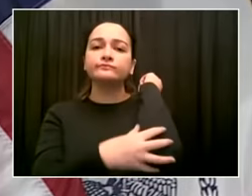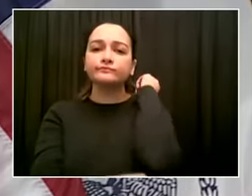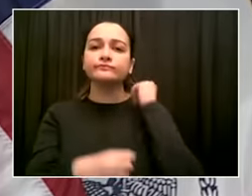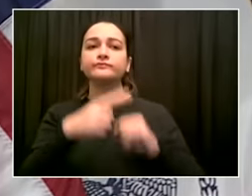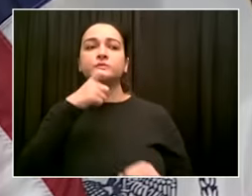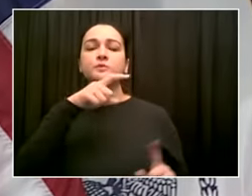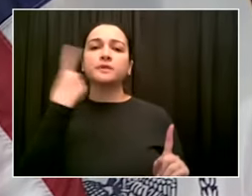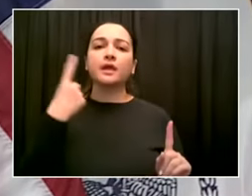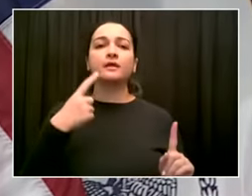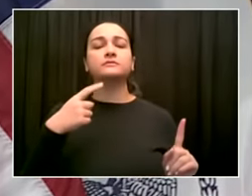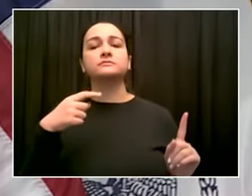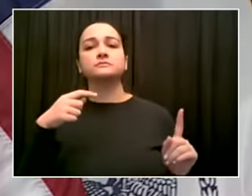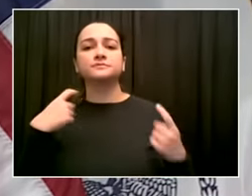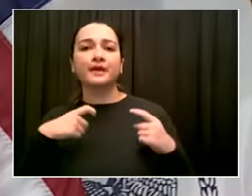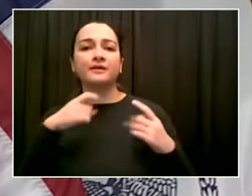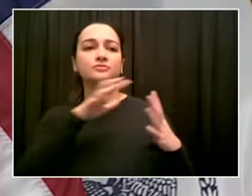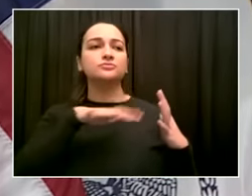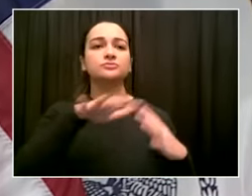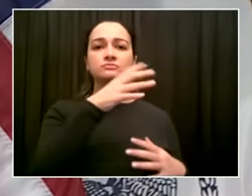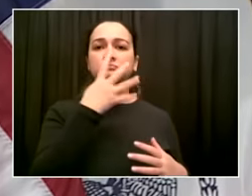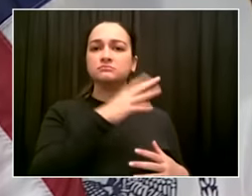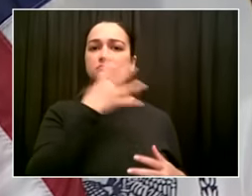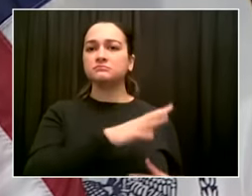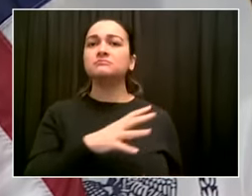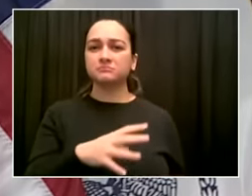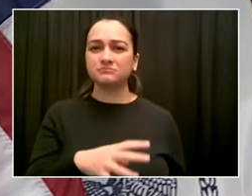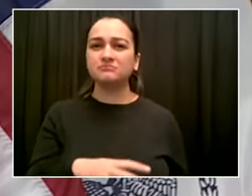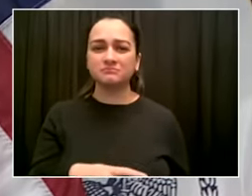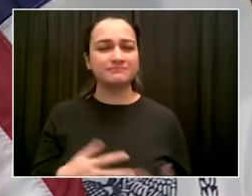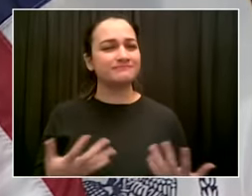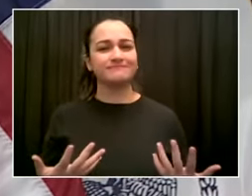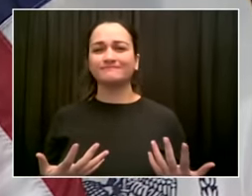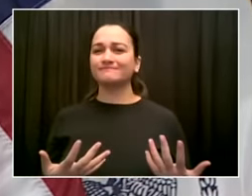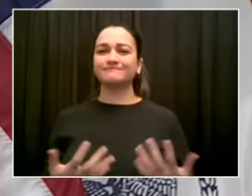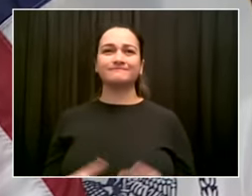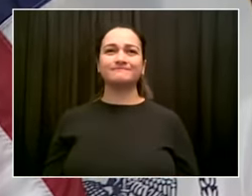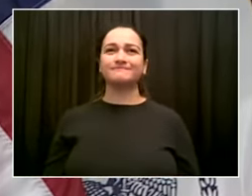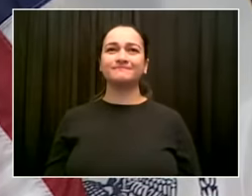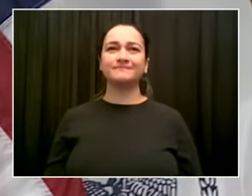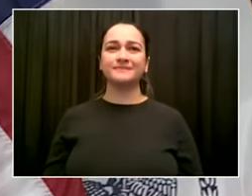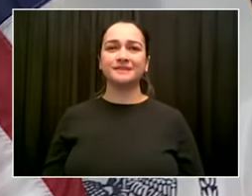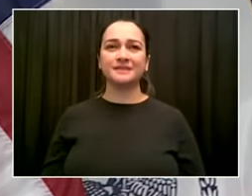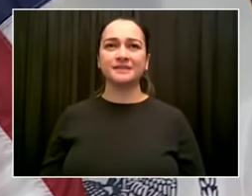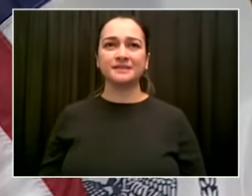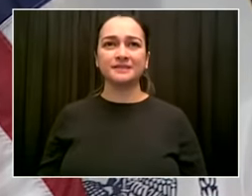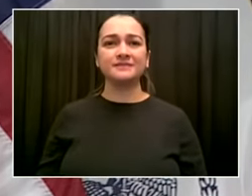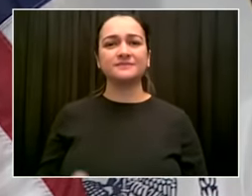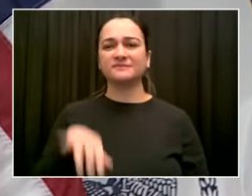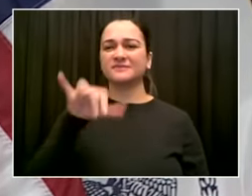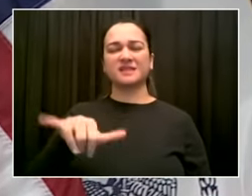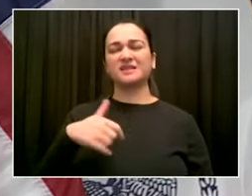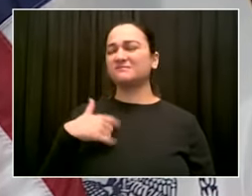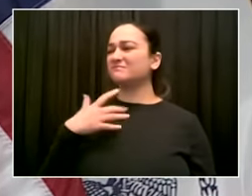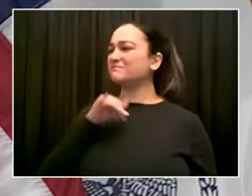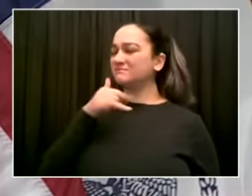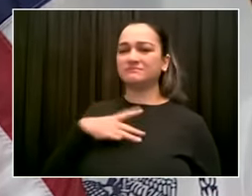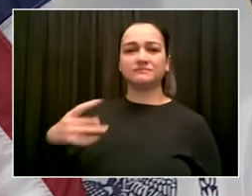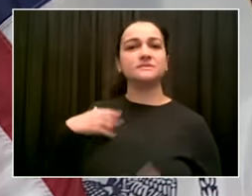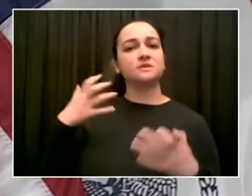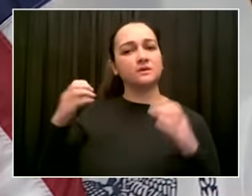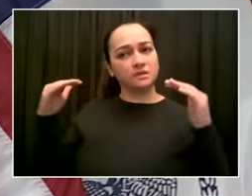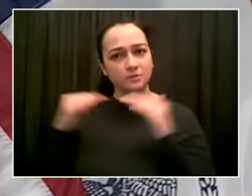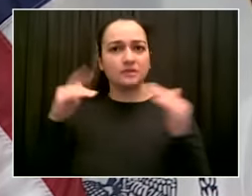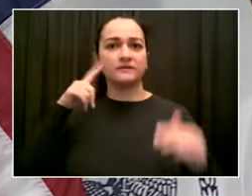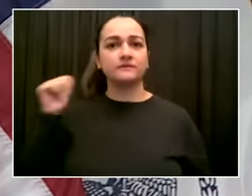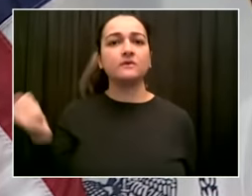federal and state laws were tougher on these companies and did a lot more to ensure full access. What Senator Parker said,